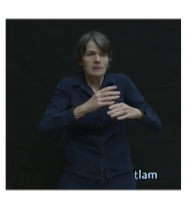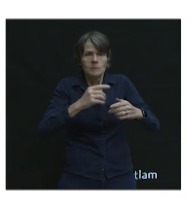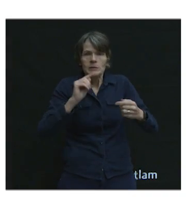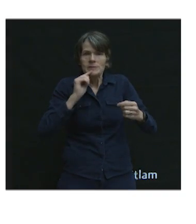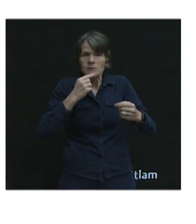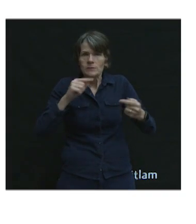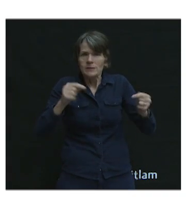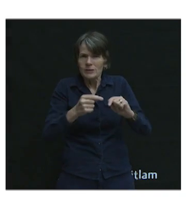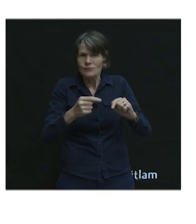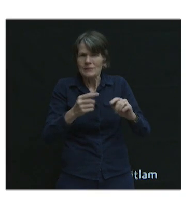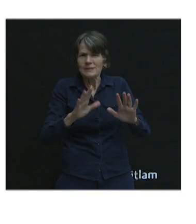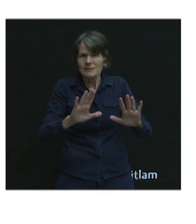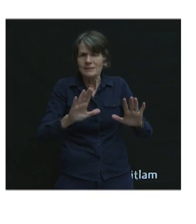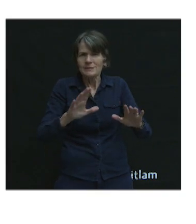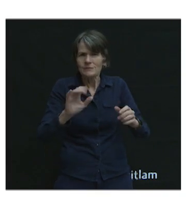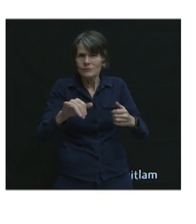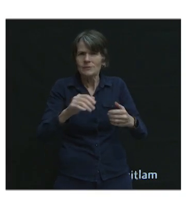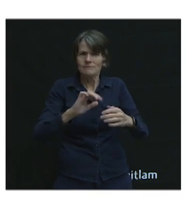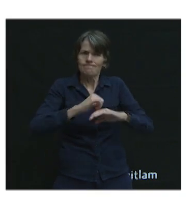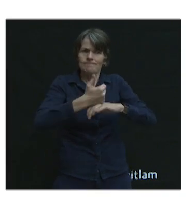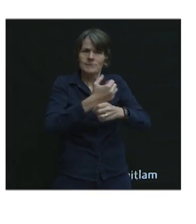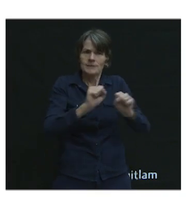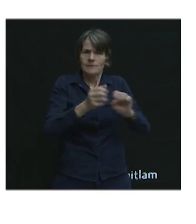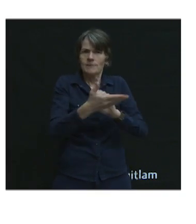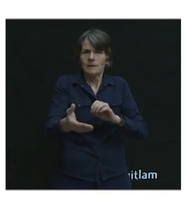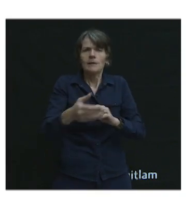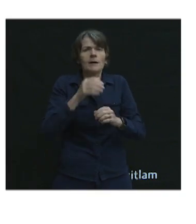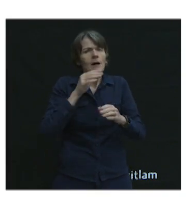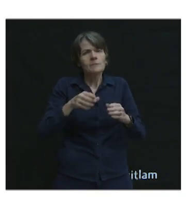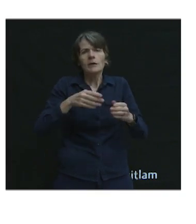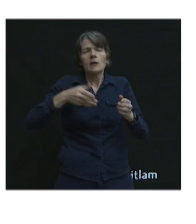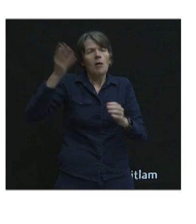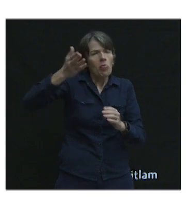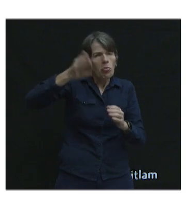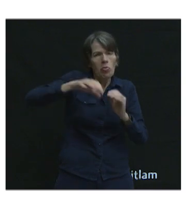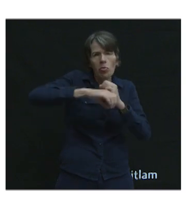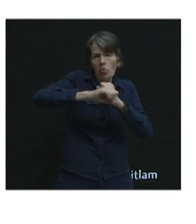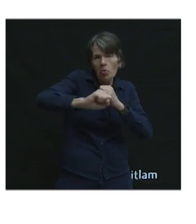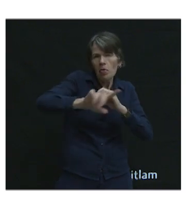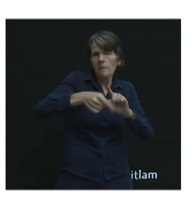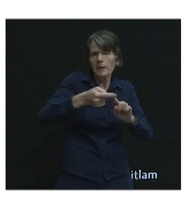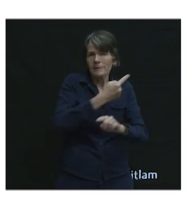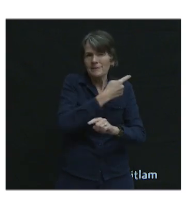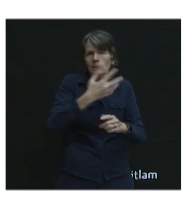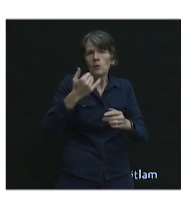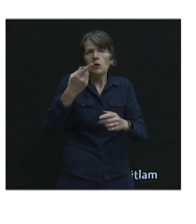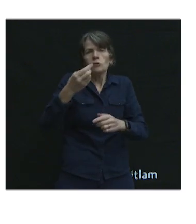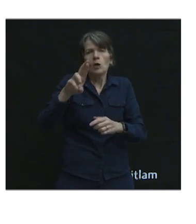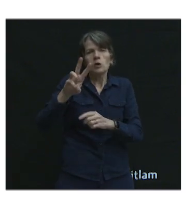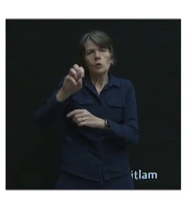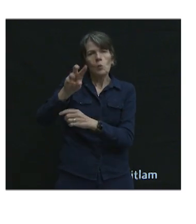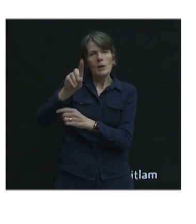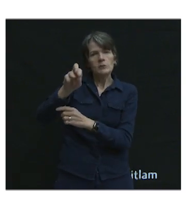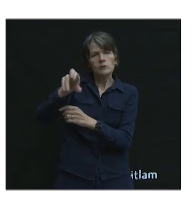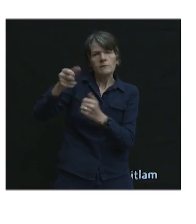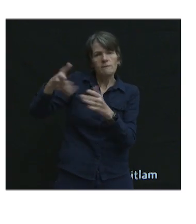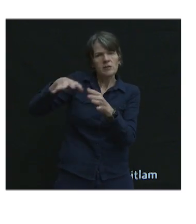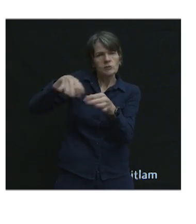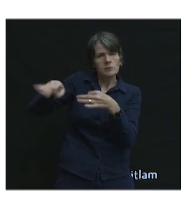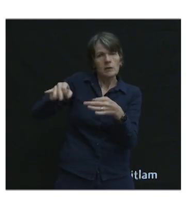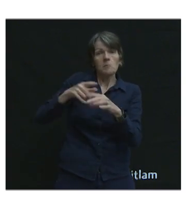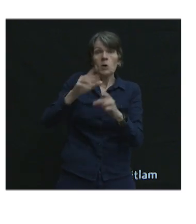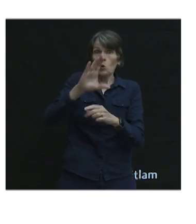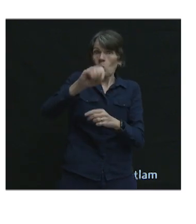Now, I'm not going to spend a lot of time on this because Dr. Winters has shared some of this as well as Glenn and Tom, but Coquitlam's Strategic Transportation